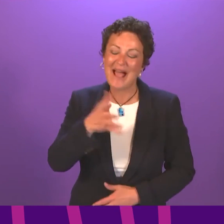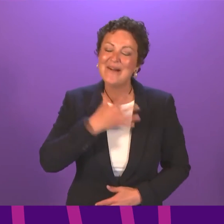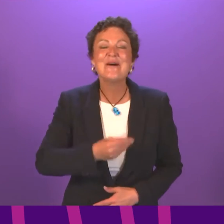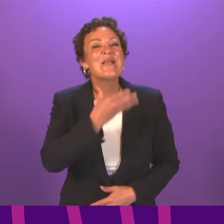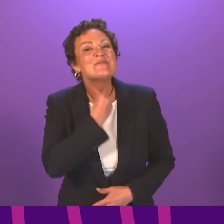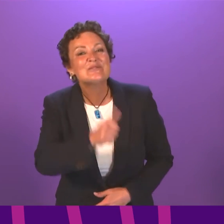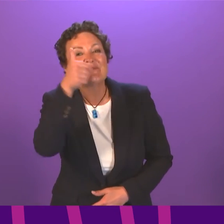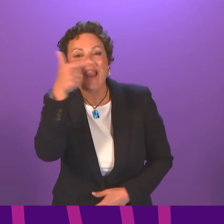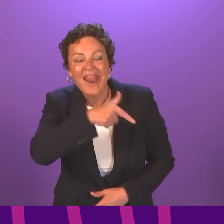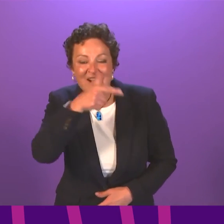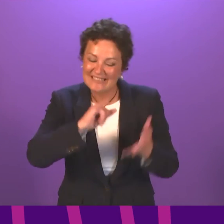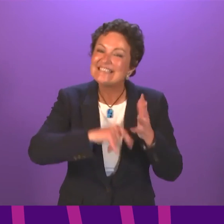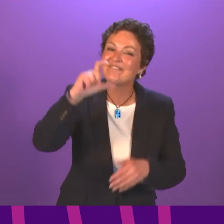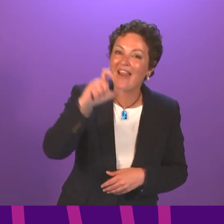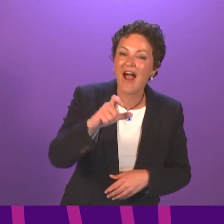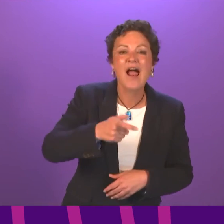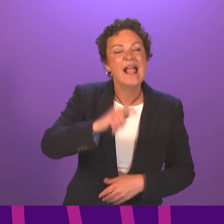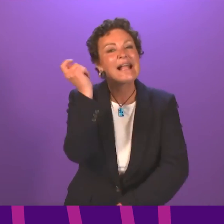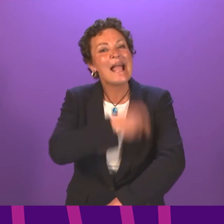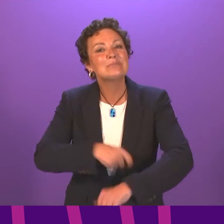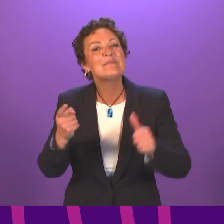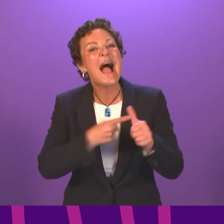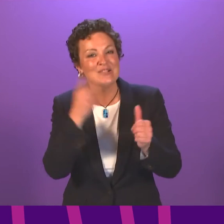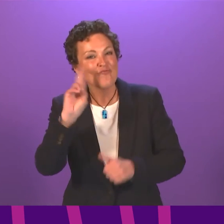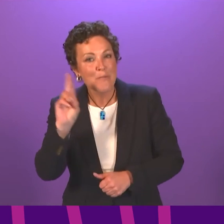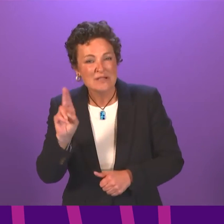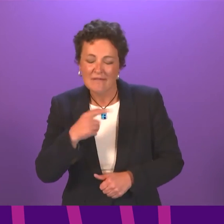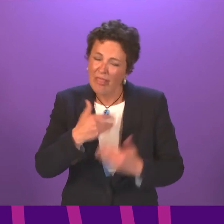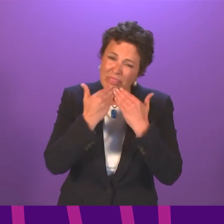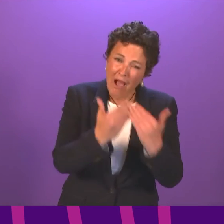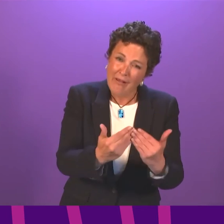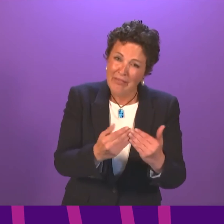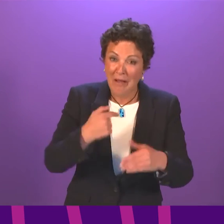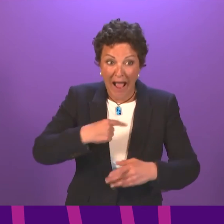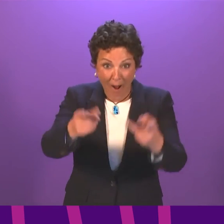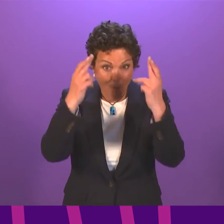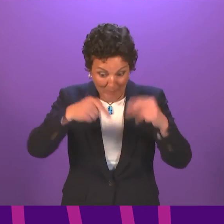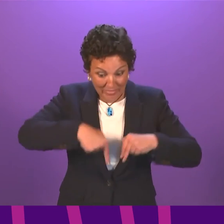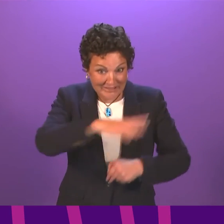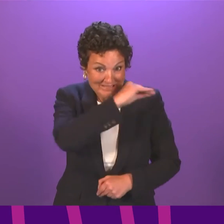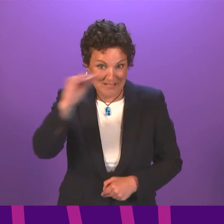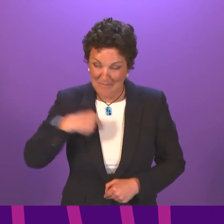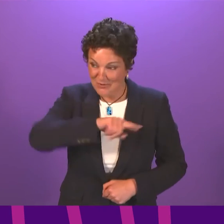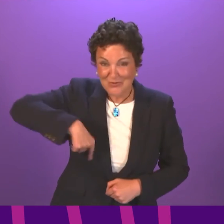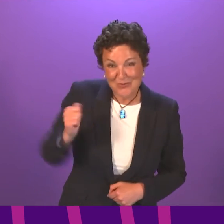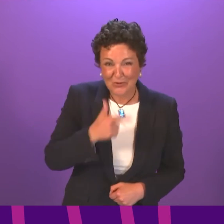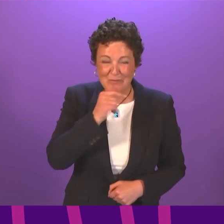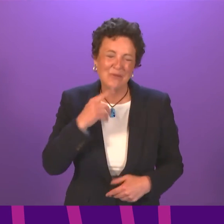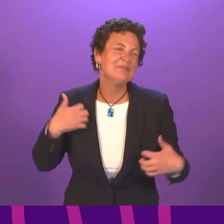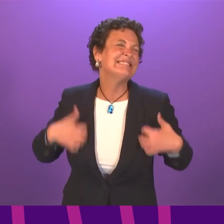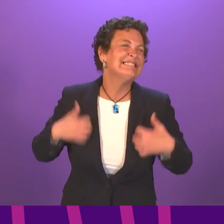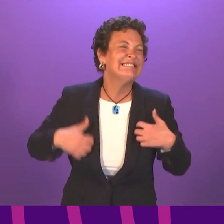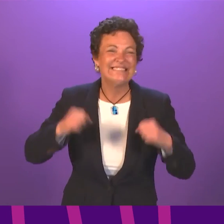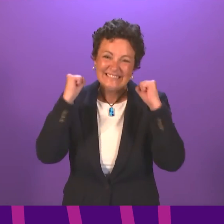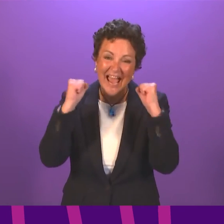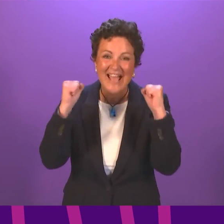Clarke and to Captain Andy Robertson and thank them, because they will give us, I hope, a summer of hope, optimism and cheer after what's been a